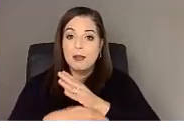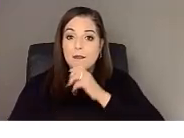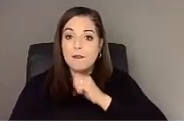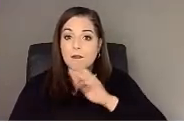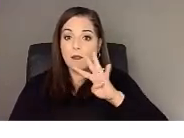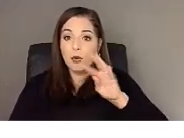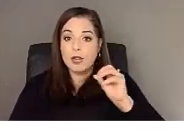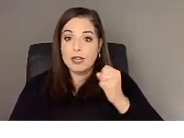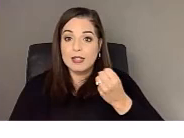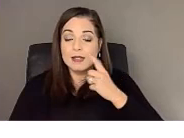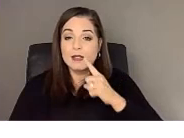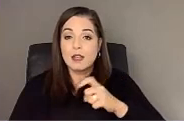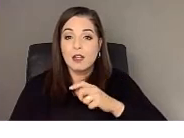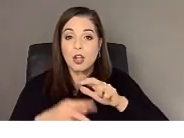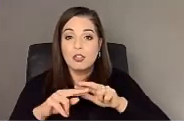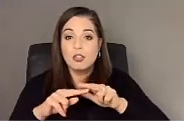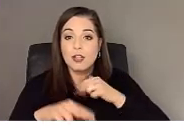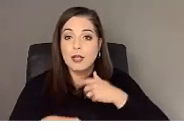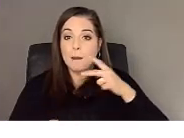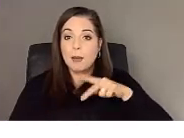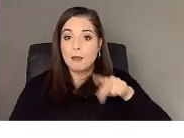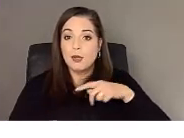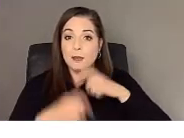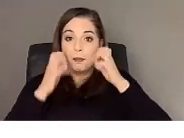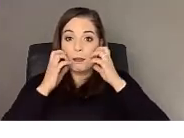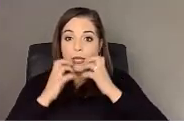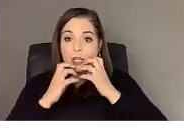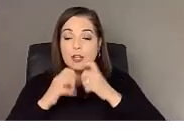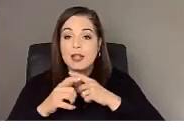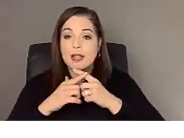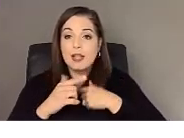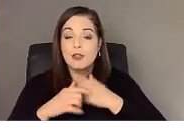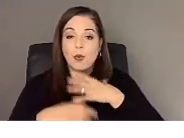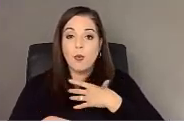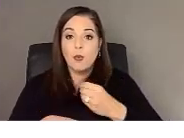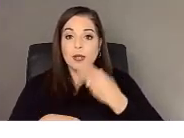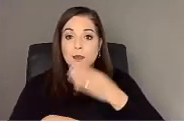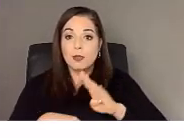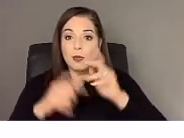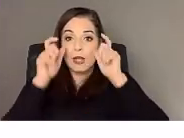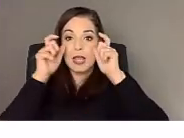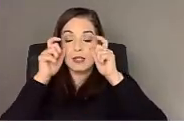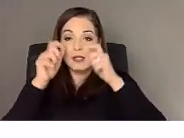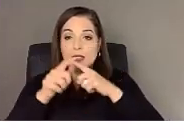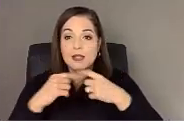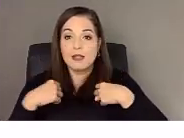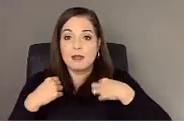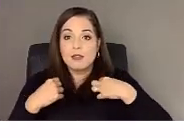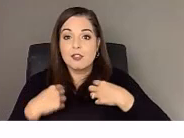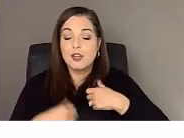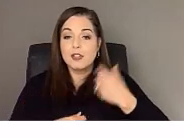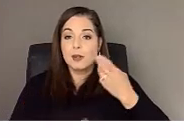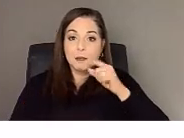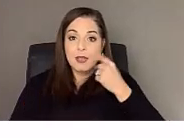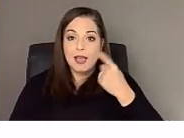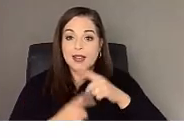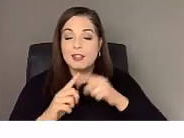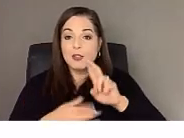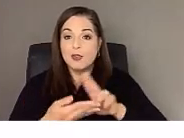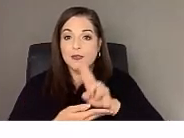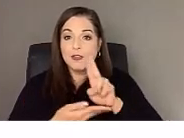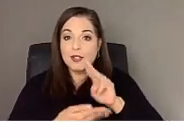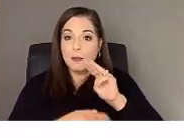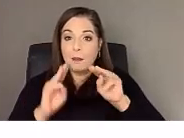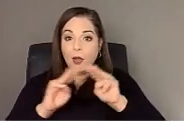I'm wearing dark blue glasses and kind of a charcoal gray shirt. And I've got a rural Institute university of Montana behind me as my